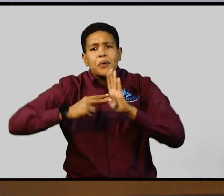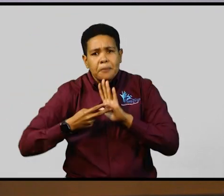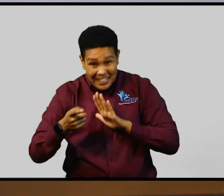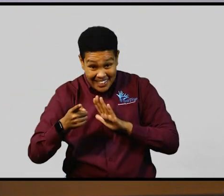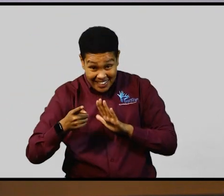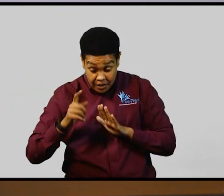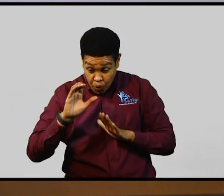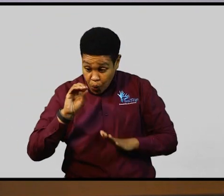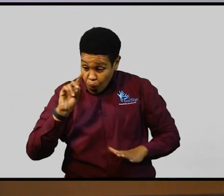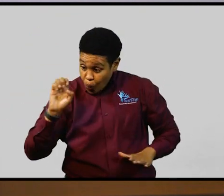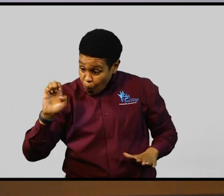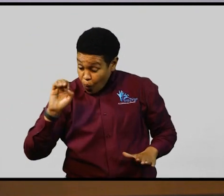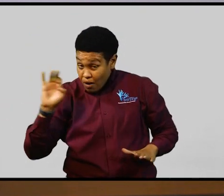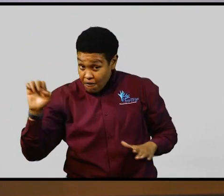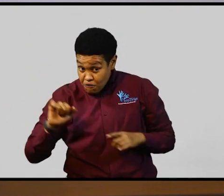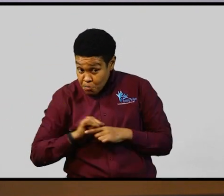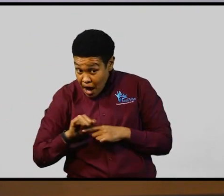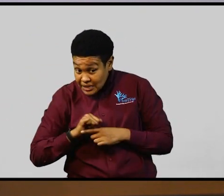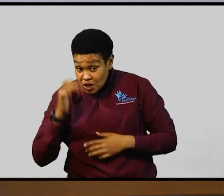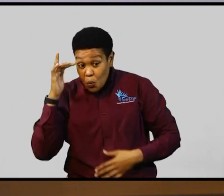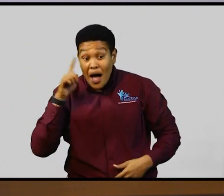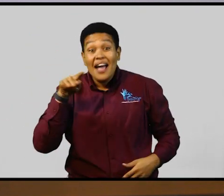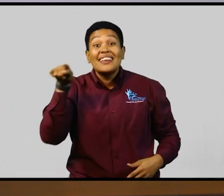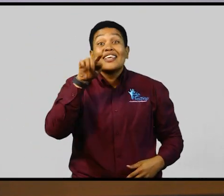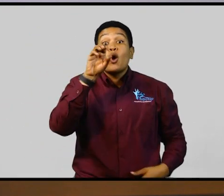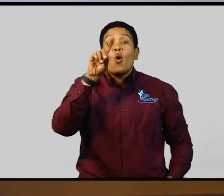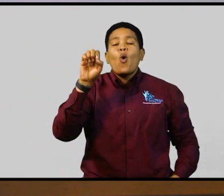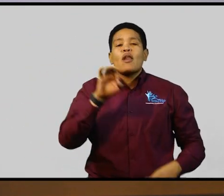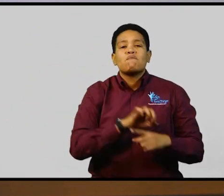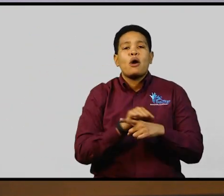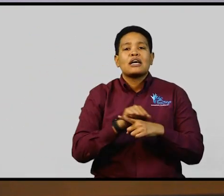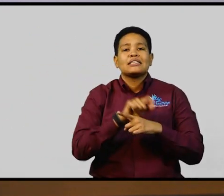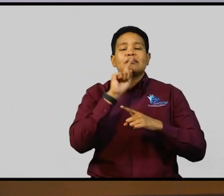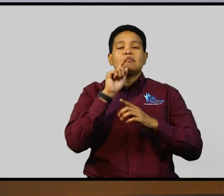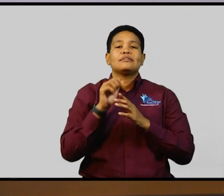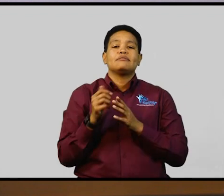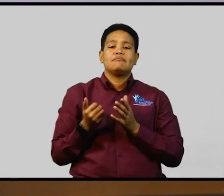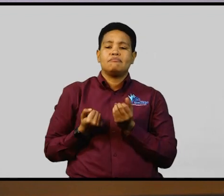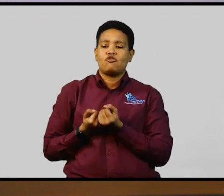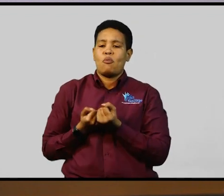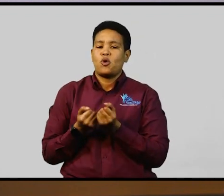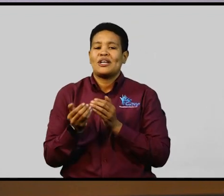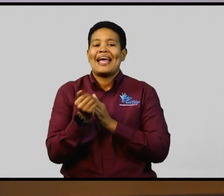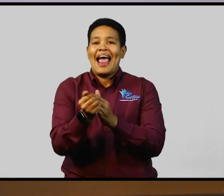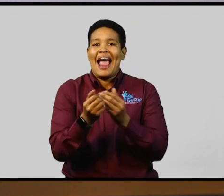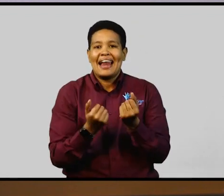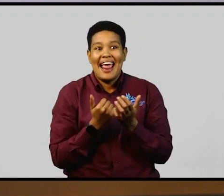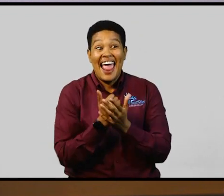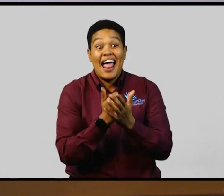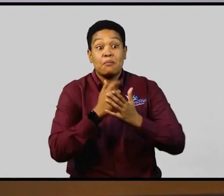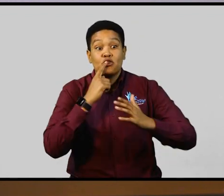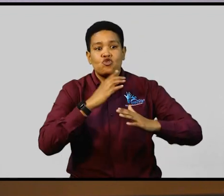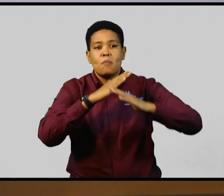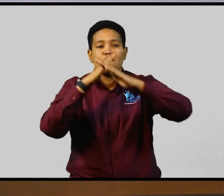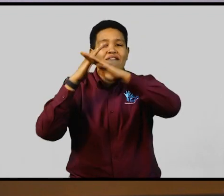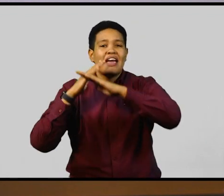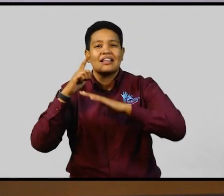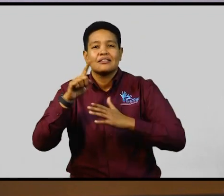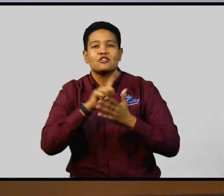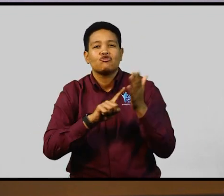codes of practice, because these are designed to guide in helping to prevent